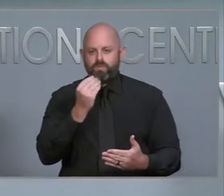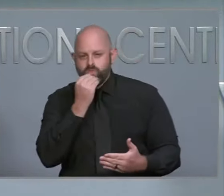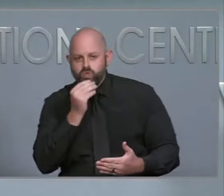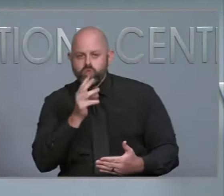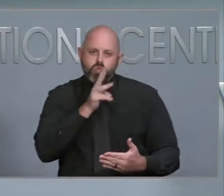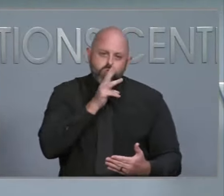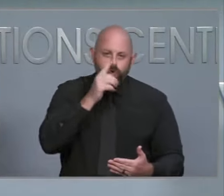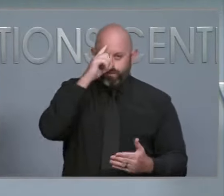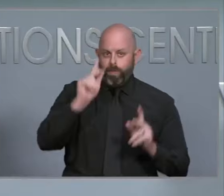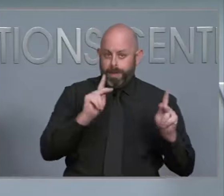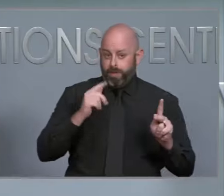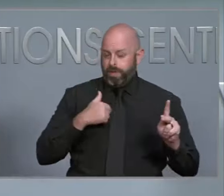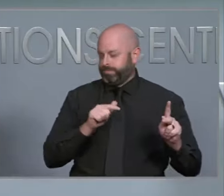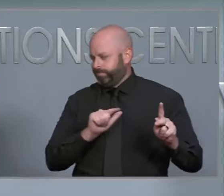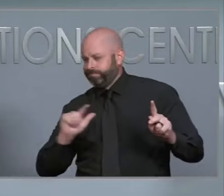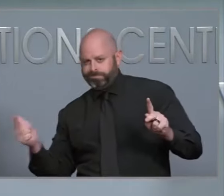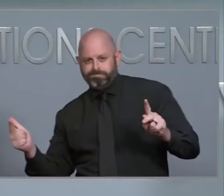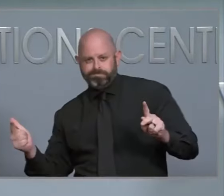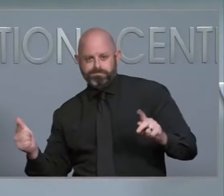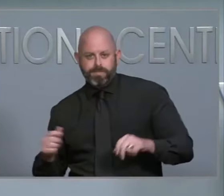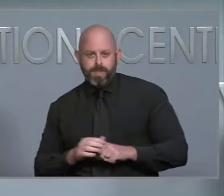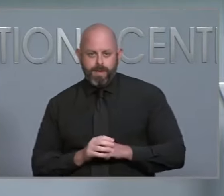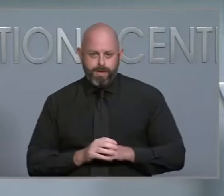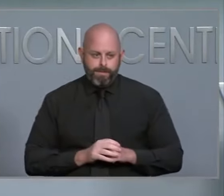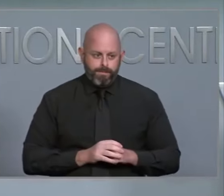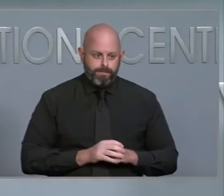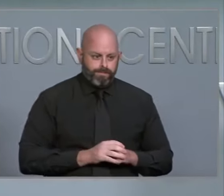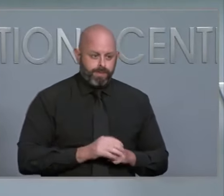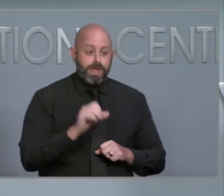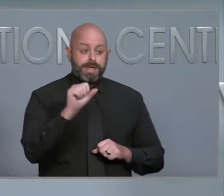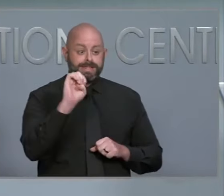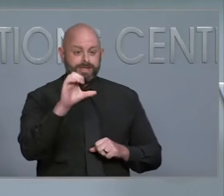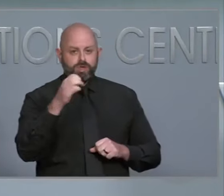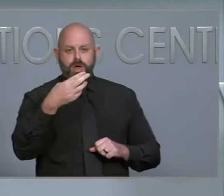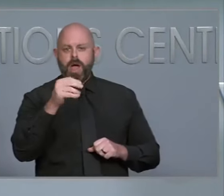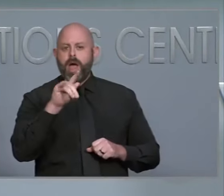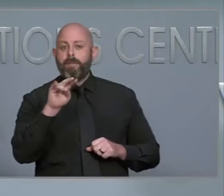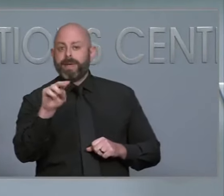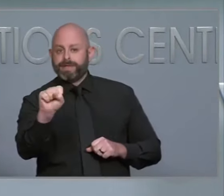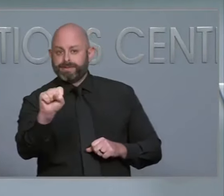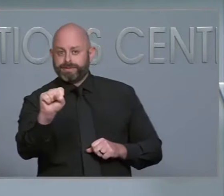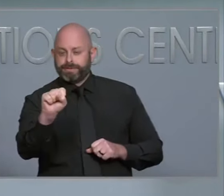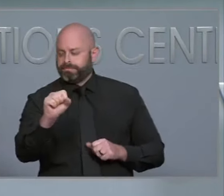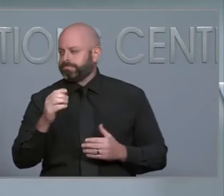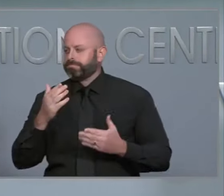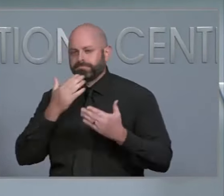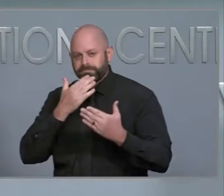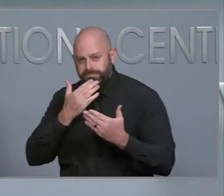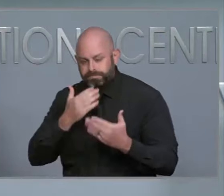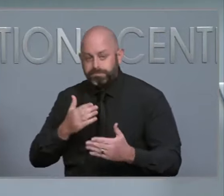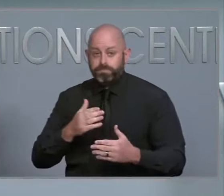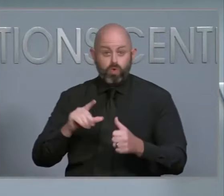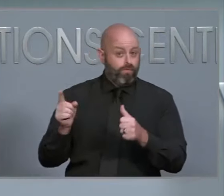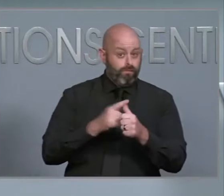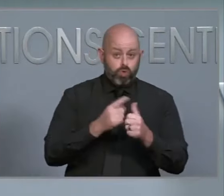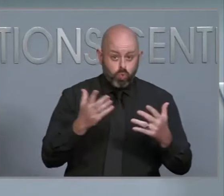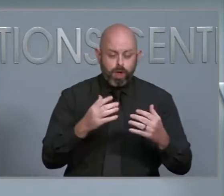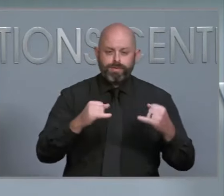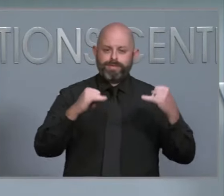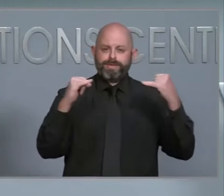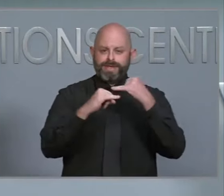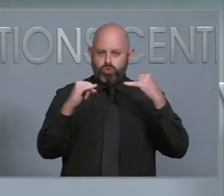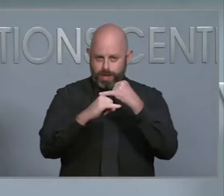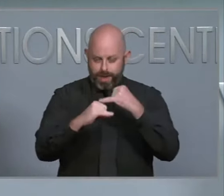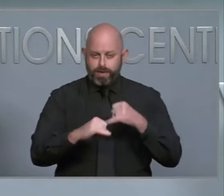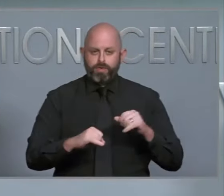Thank you, Governor. Thanks for the question, Ray. So in general, we're going to prioritize the interstates and U.S. and NC routes ahead of the